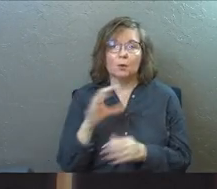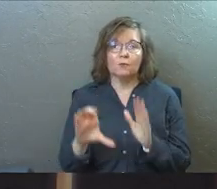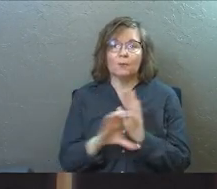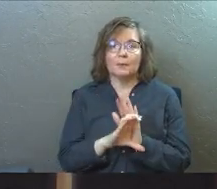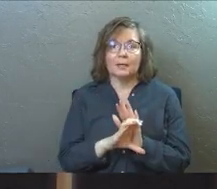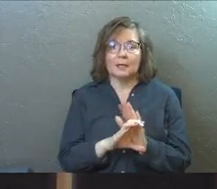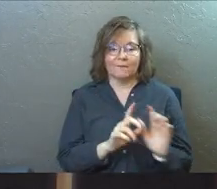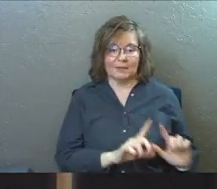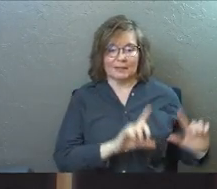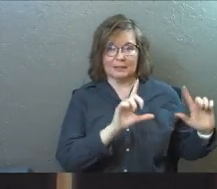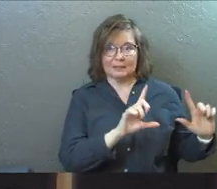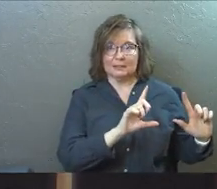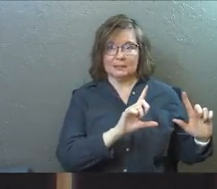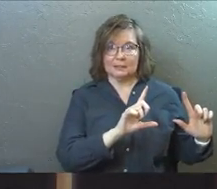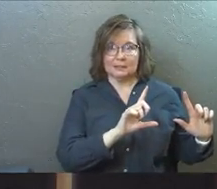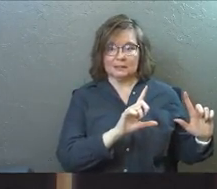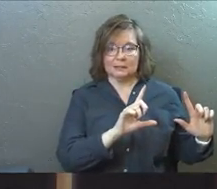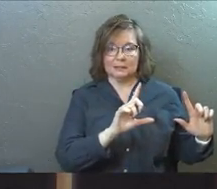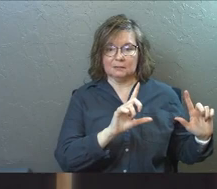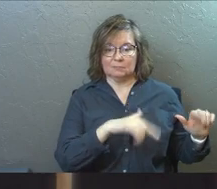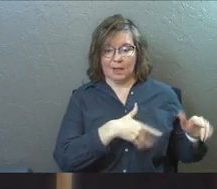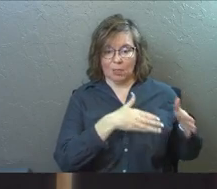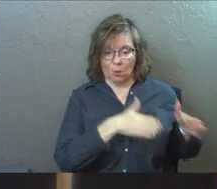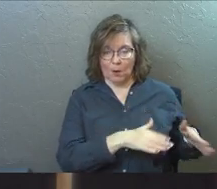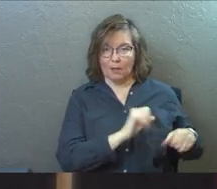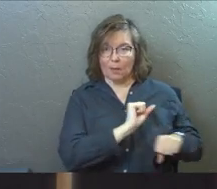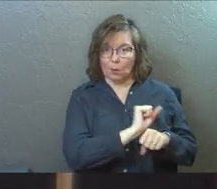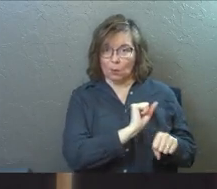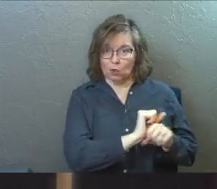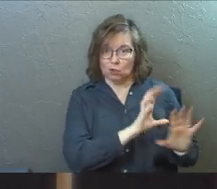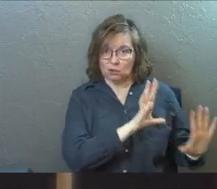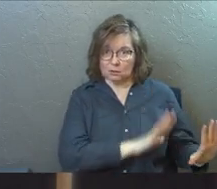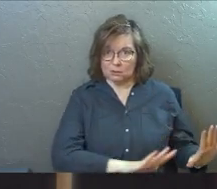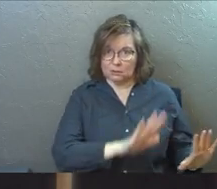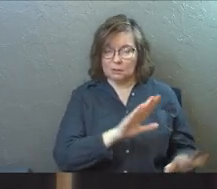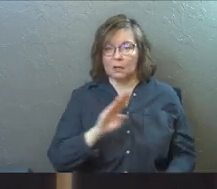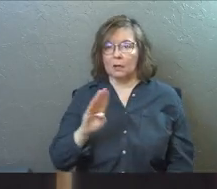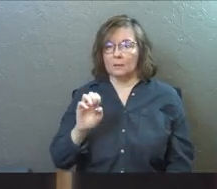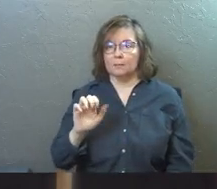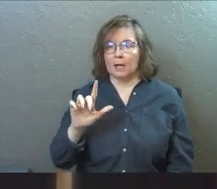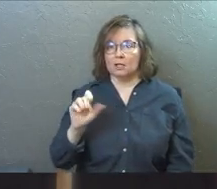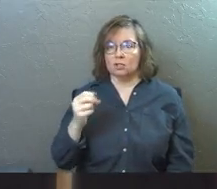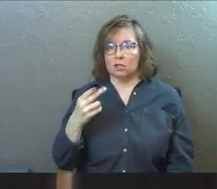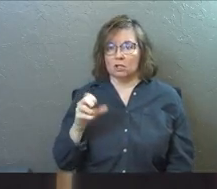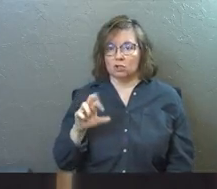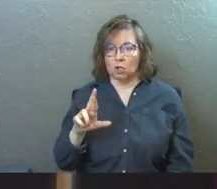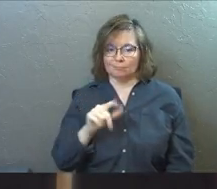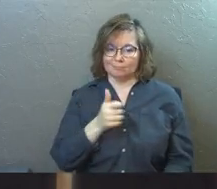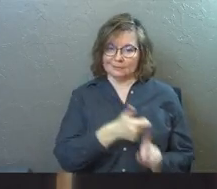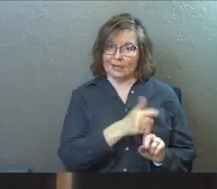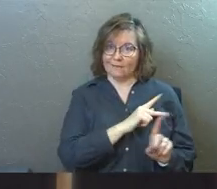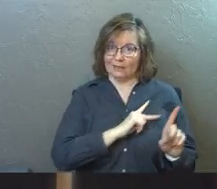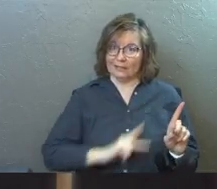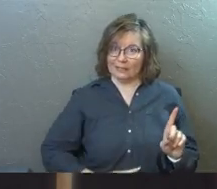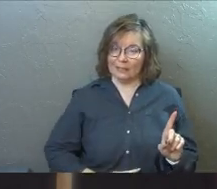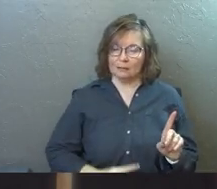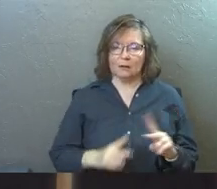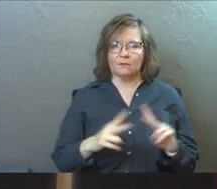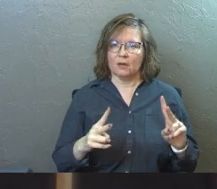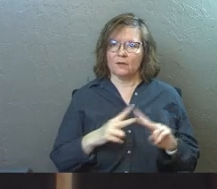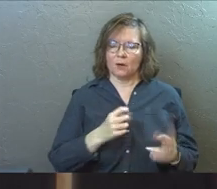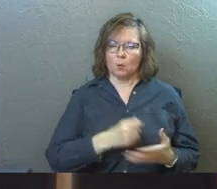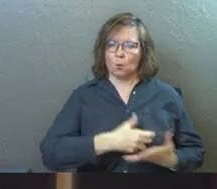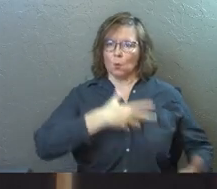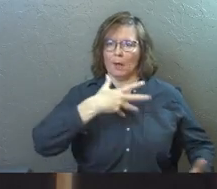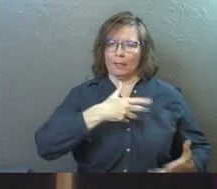picture of this right-side-up kingdom and the way that it works. So Belshazzar, he's king. He's in a very,